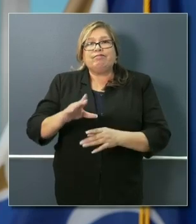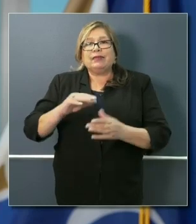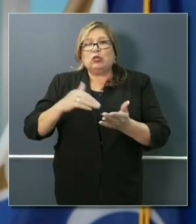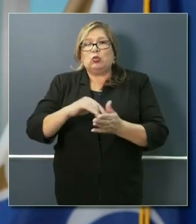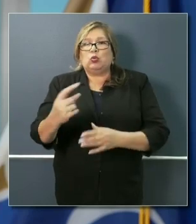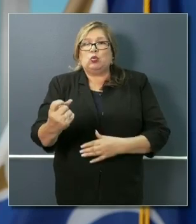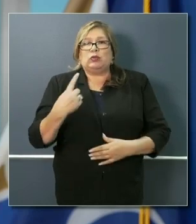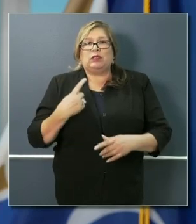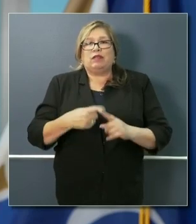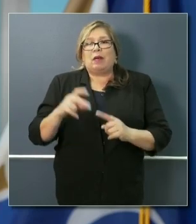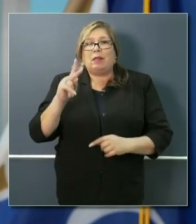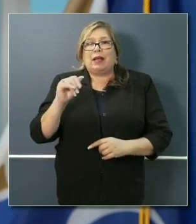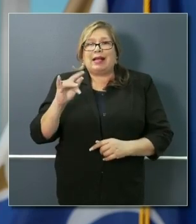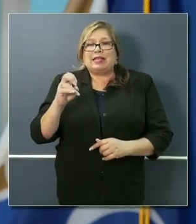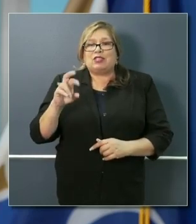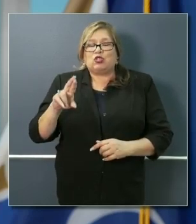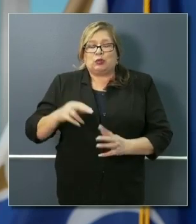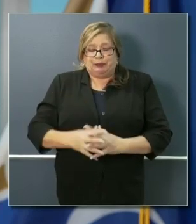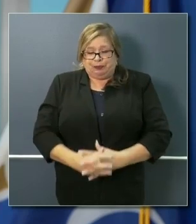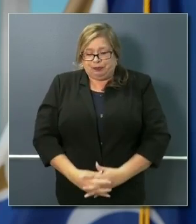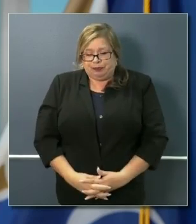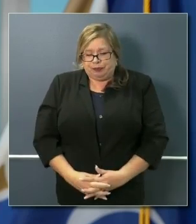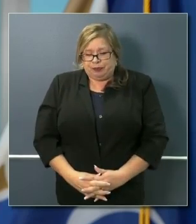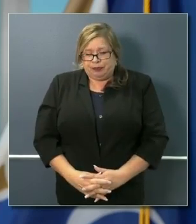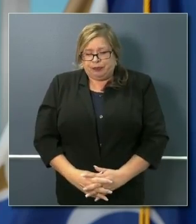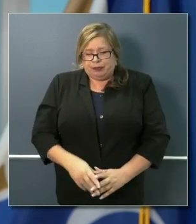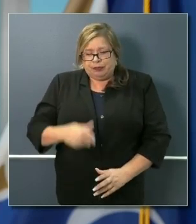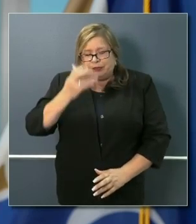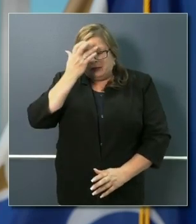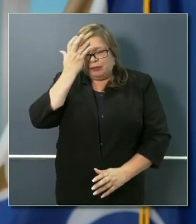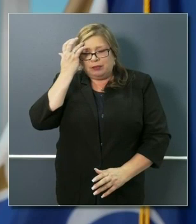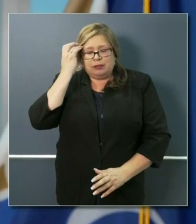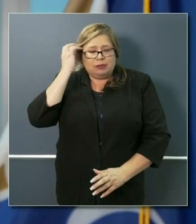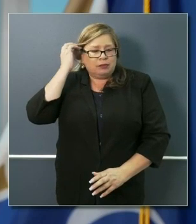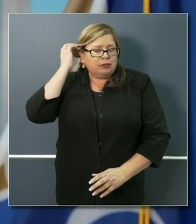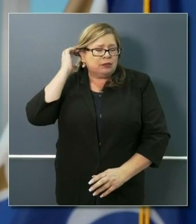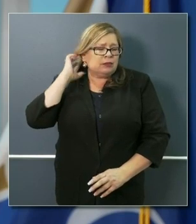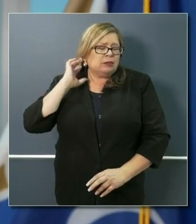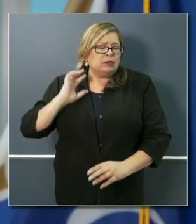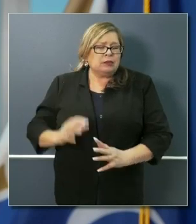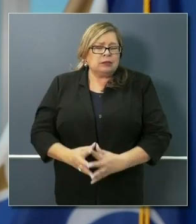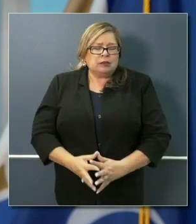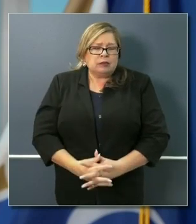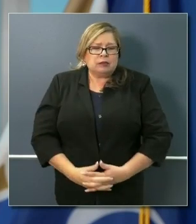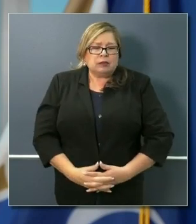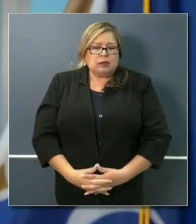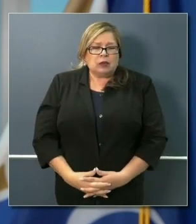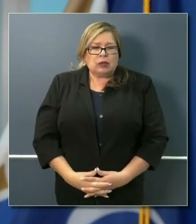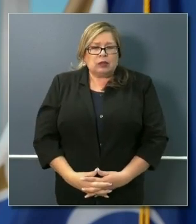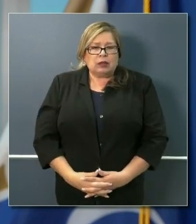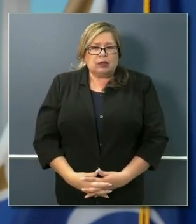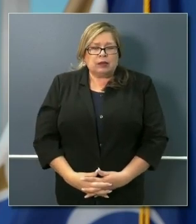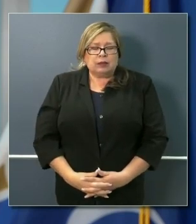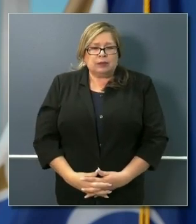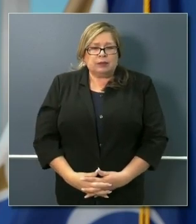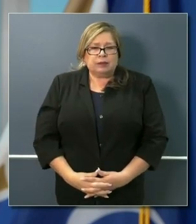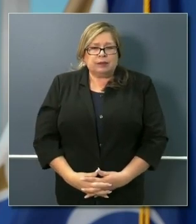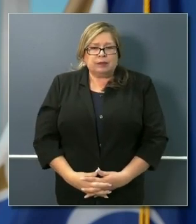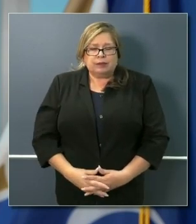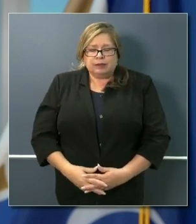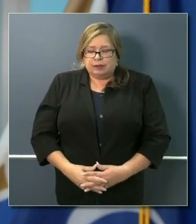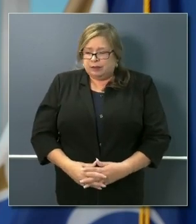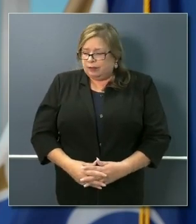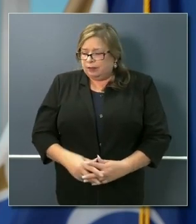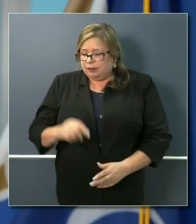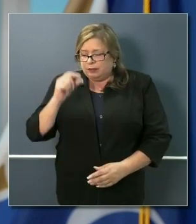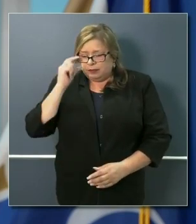Hey, Governor, thank you. I wanted to ask you, we're getting some reports about tents being